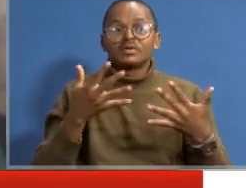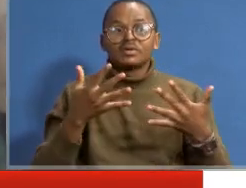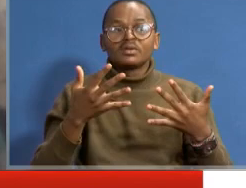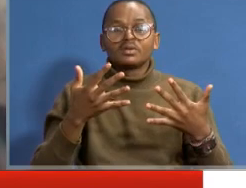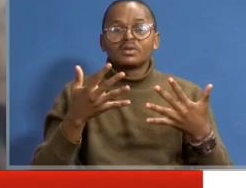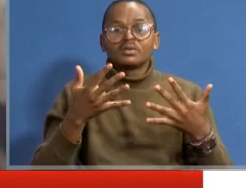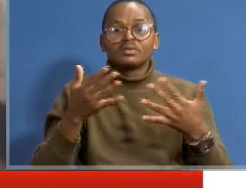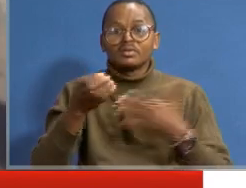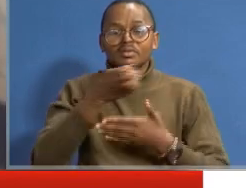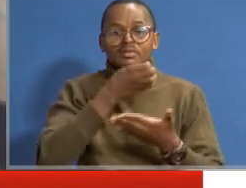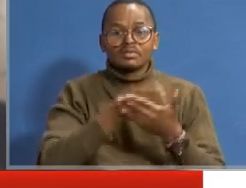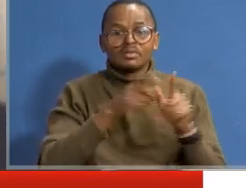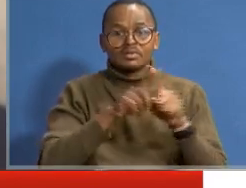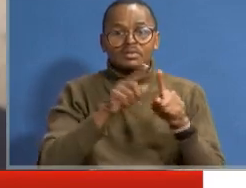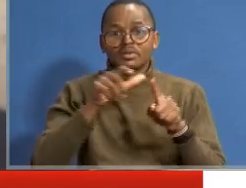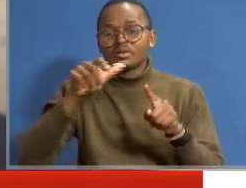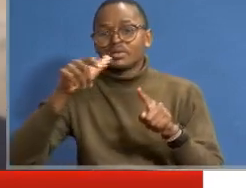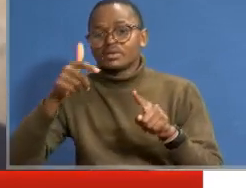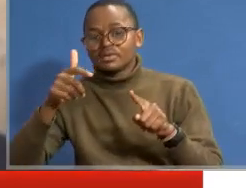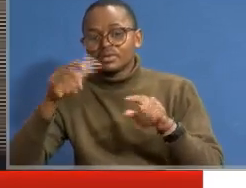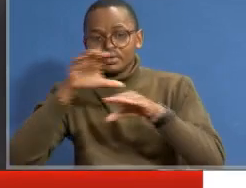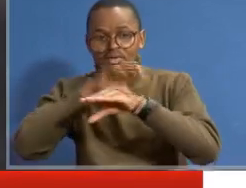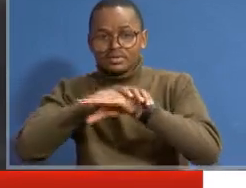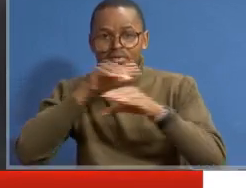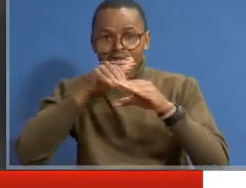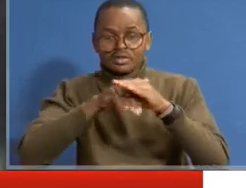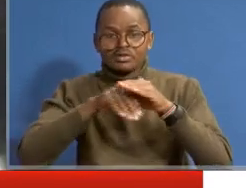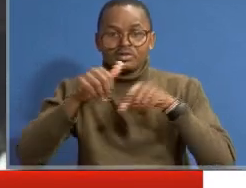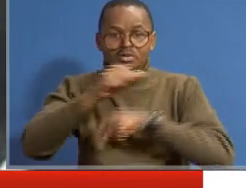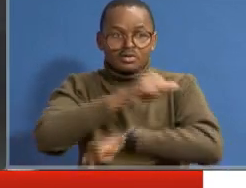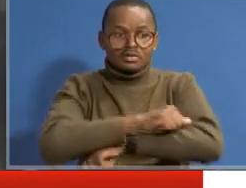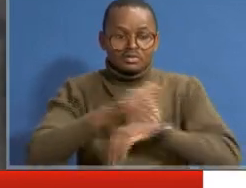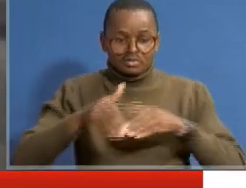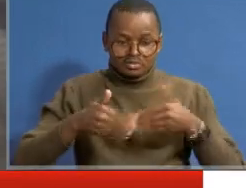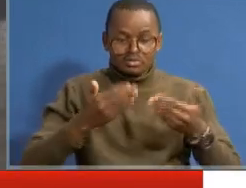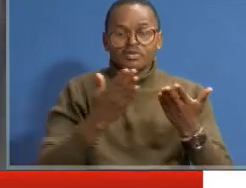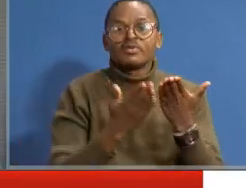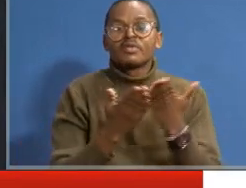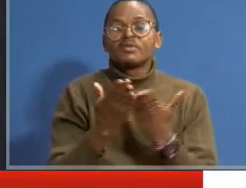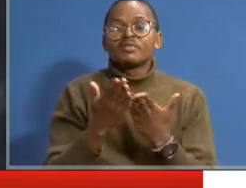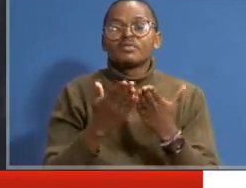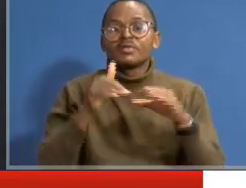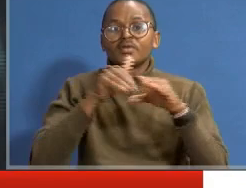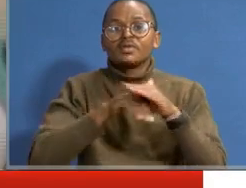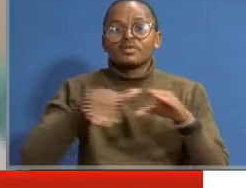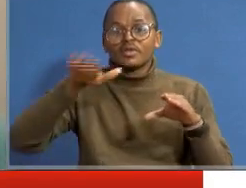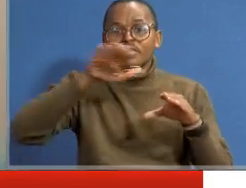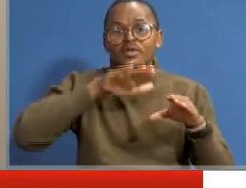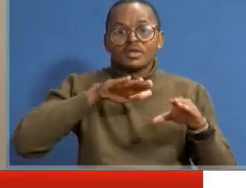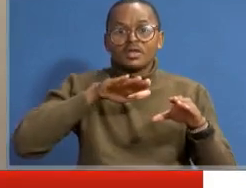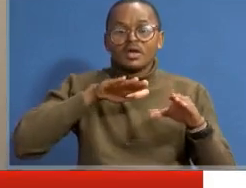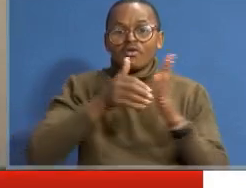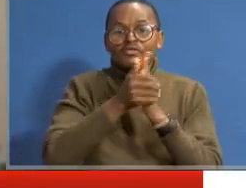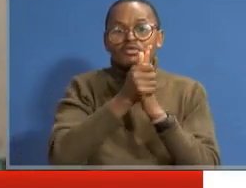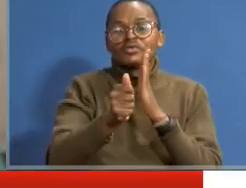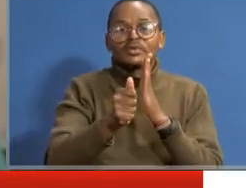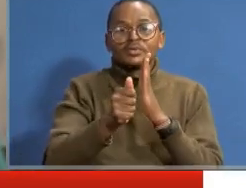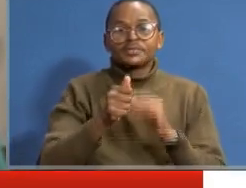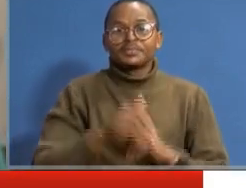entrepreneurship and others being absorbed into the school to offer their services in their areas of competence.